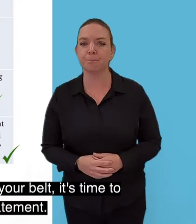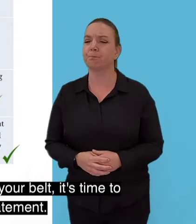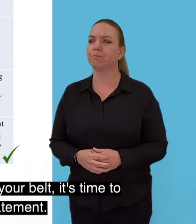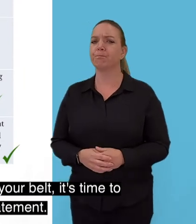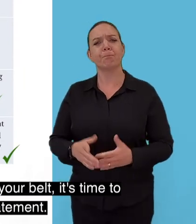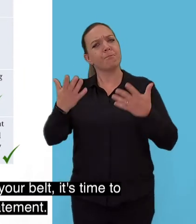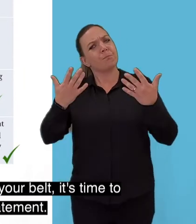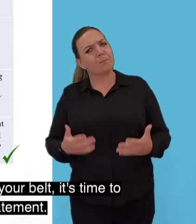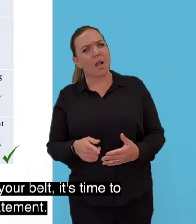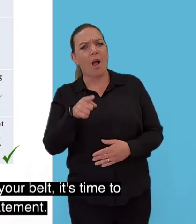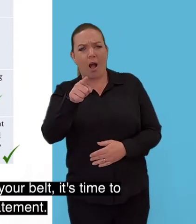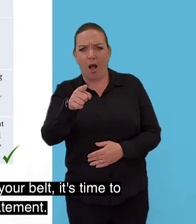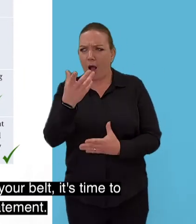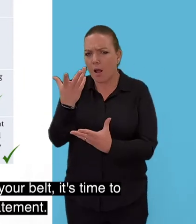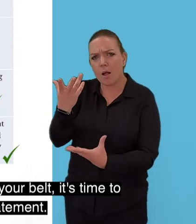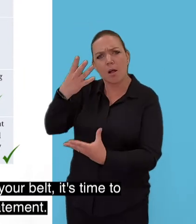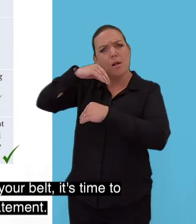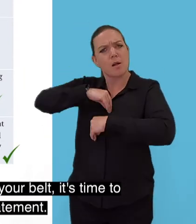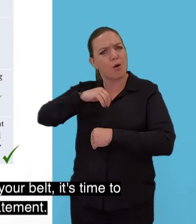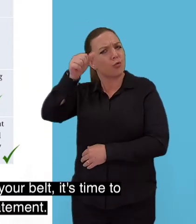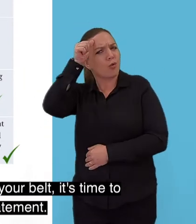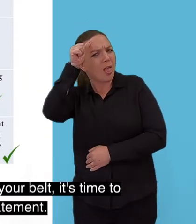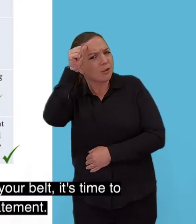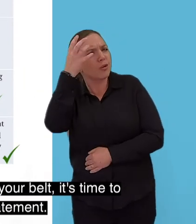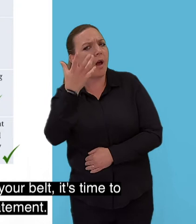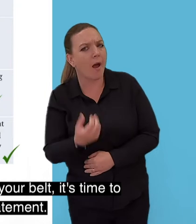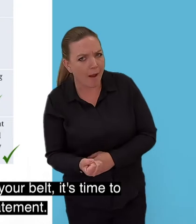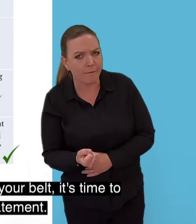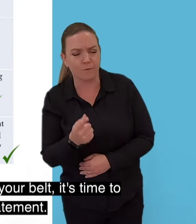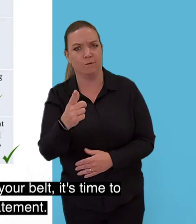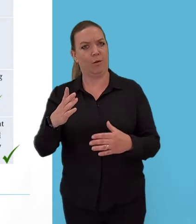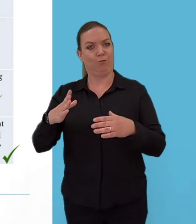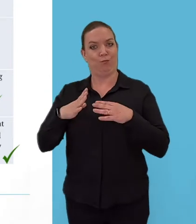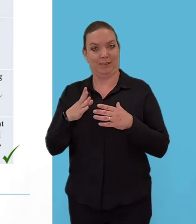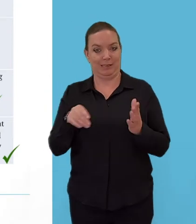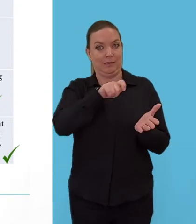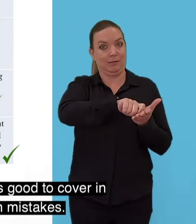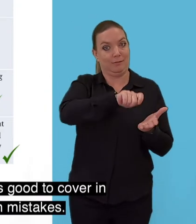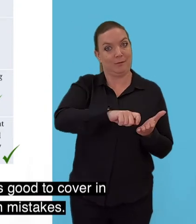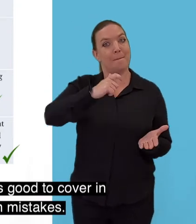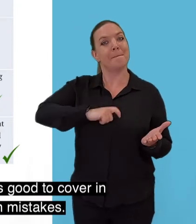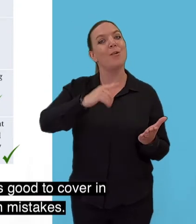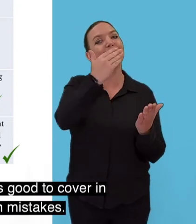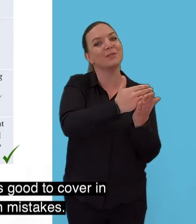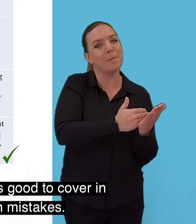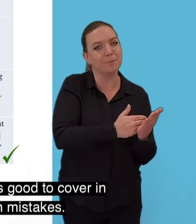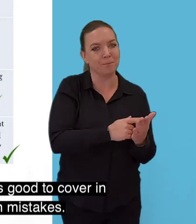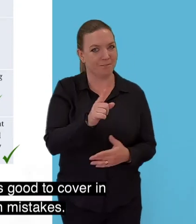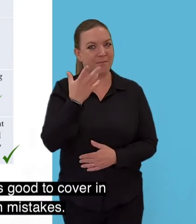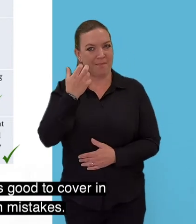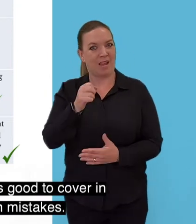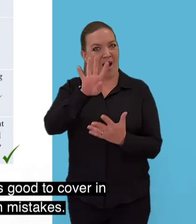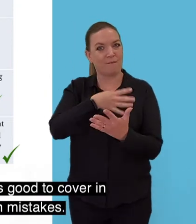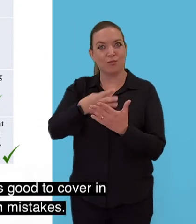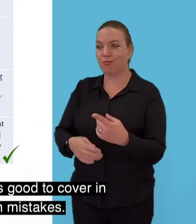Now you've got a bit of subject knowledge under your belt it's time to have a go at writing your personal statement. We've put together a bit of a grid here with both